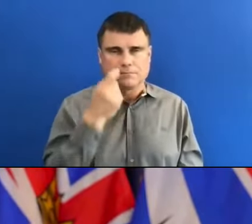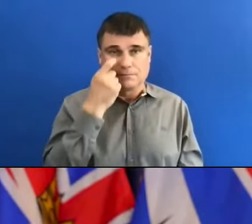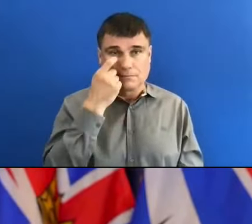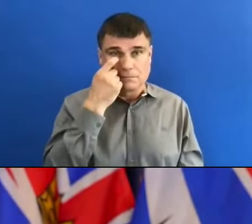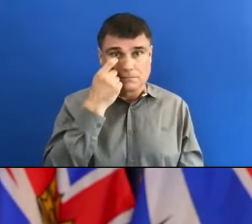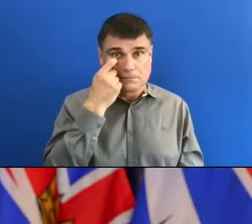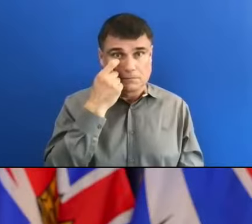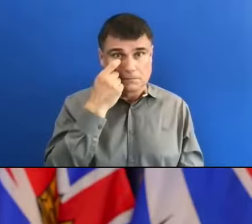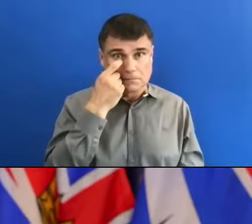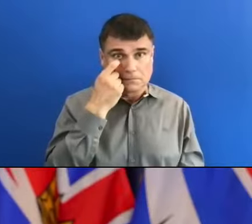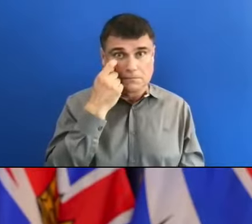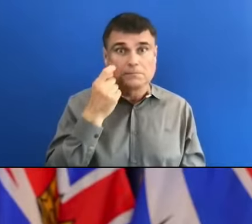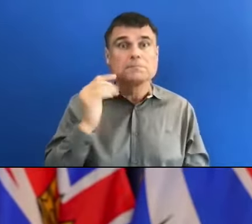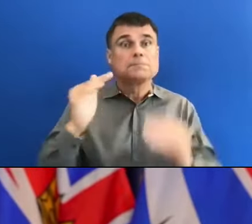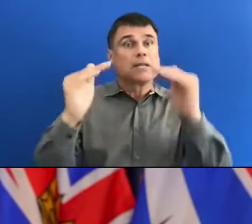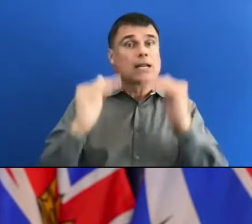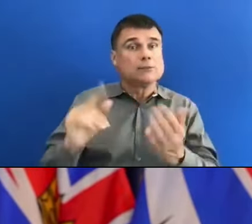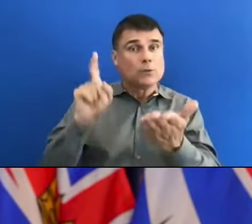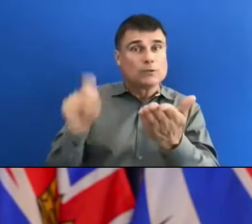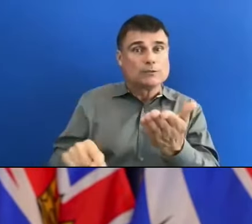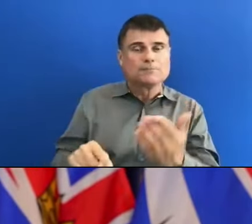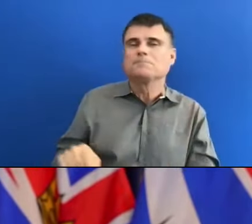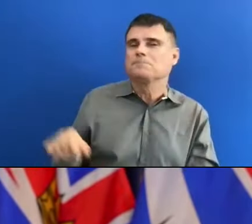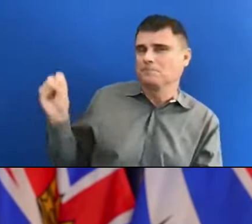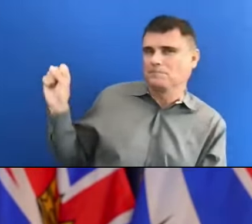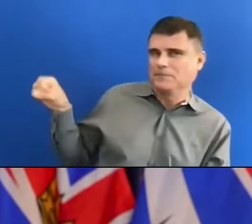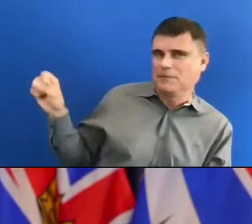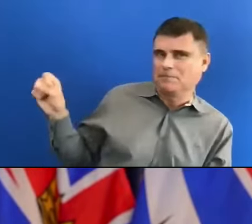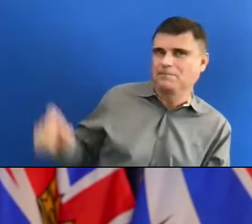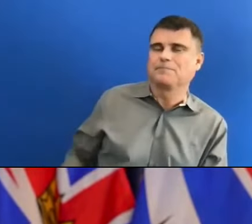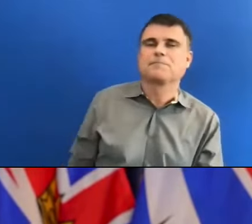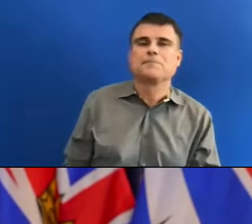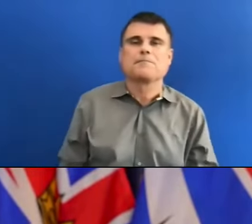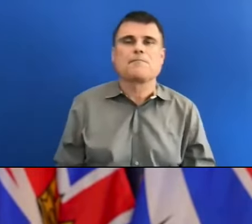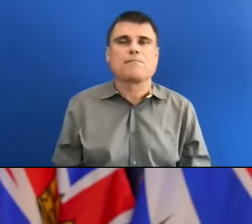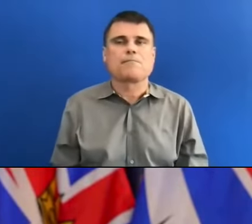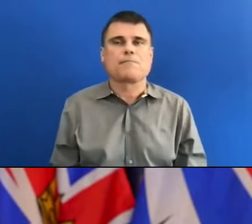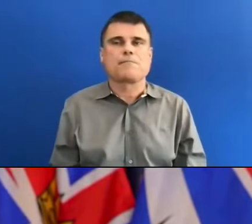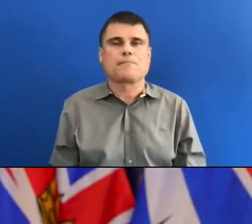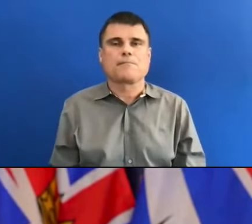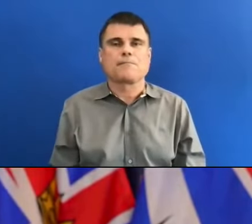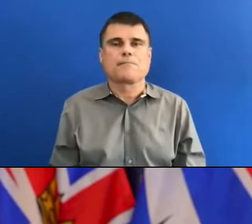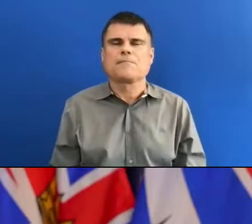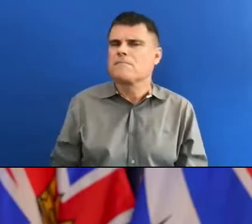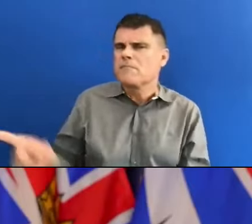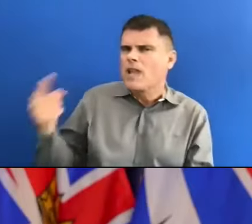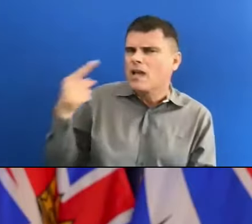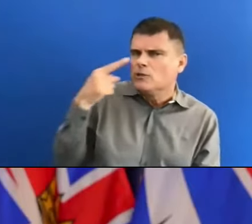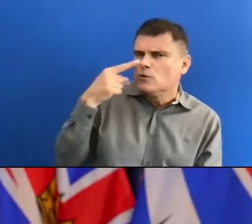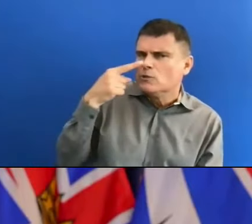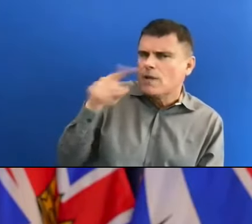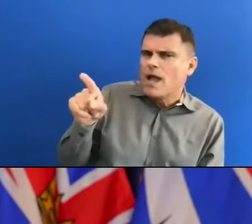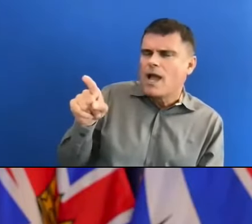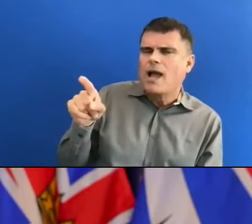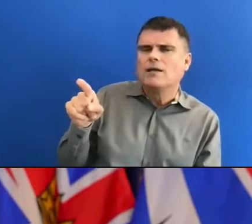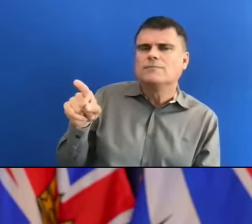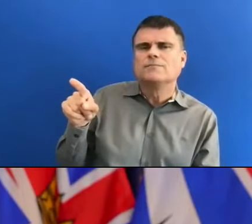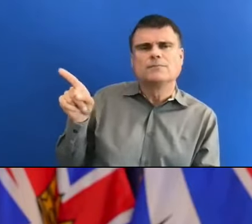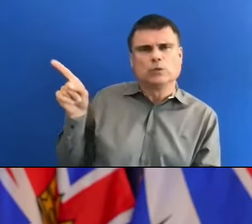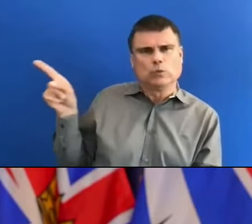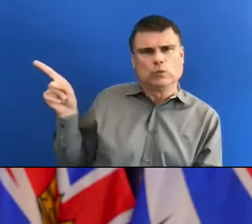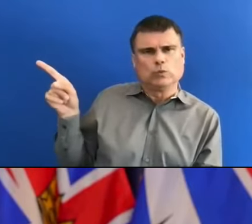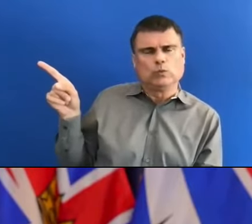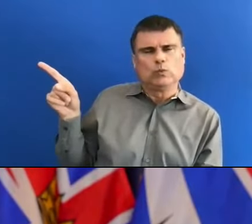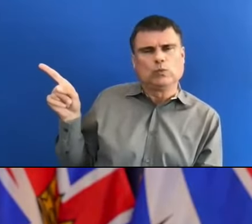Yes, thank you. I'm wondering if you can elaborate on the new ways, as you put it, that people are going to be informed about developments in the